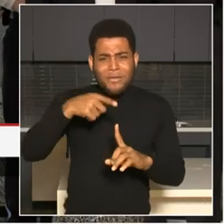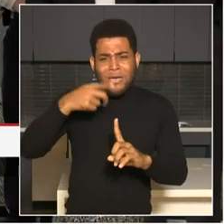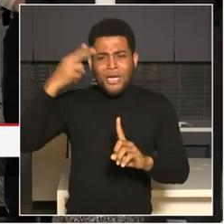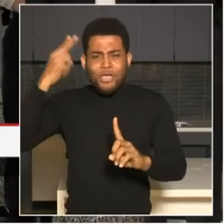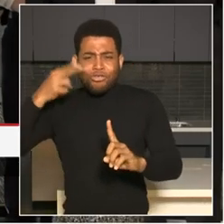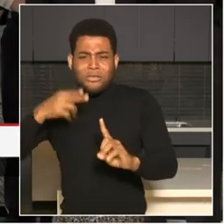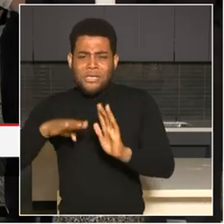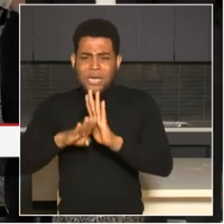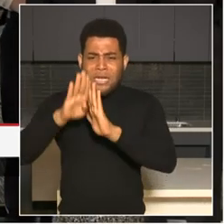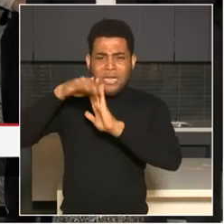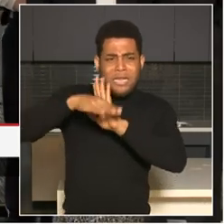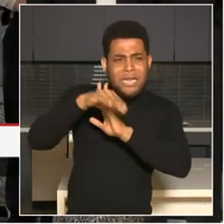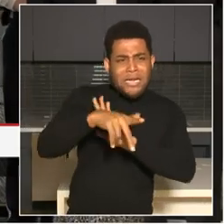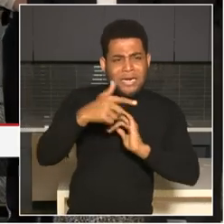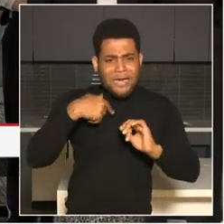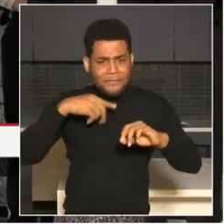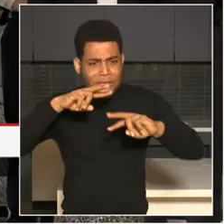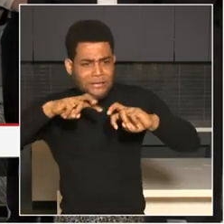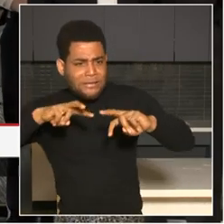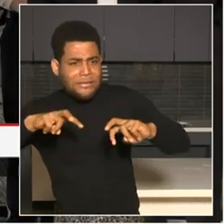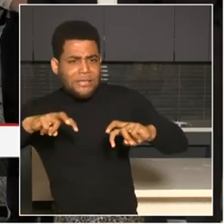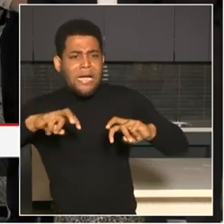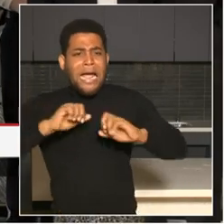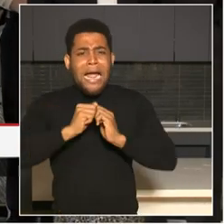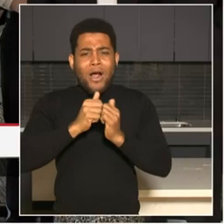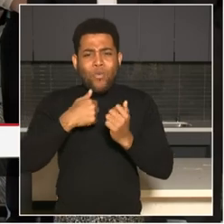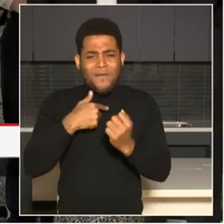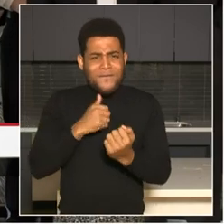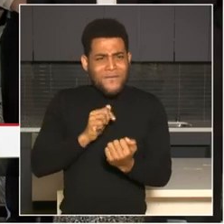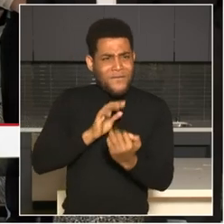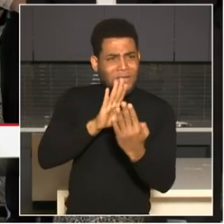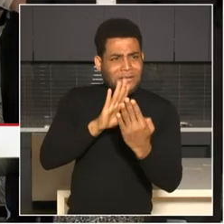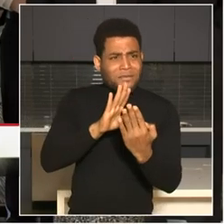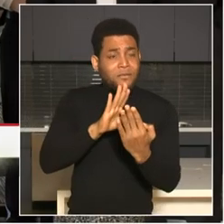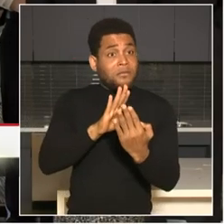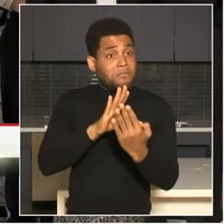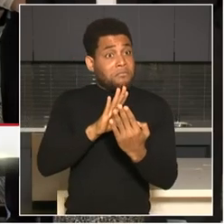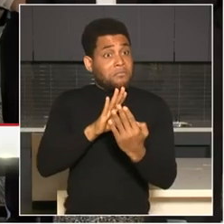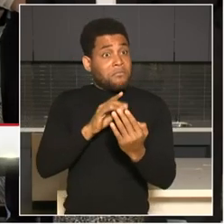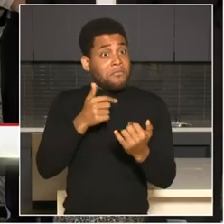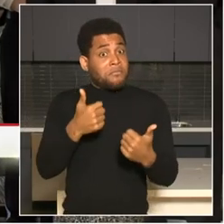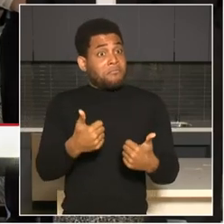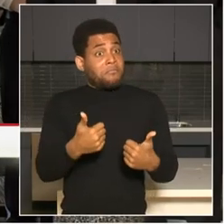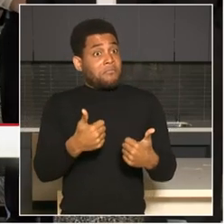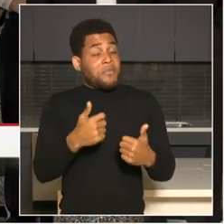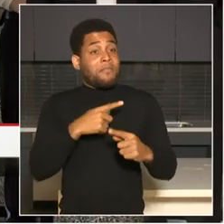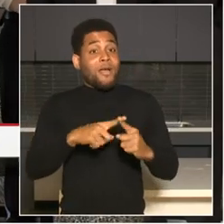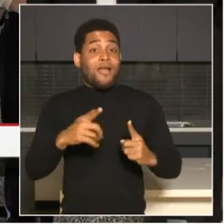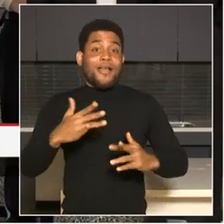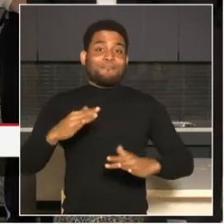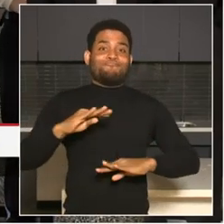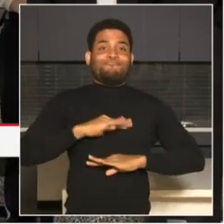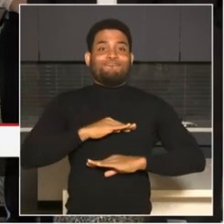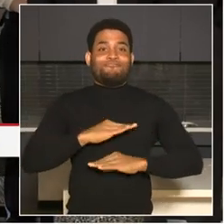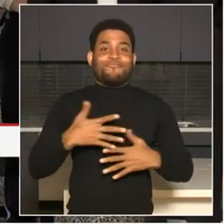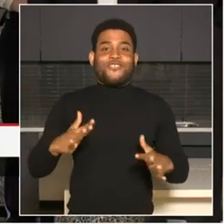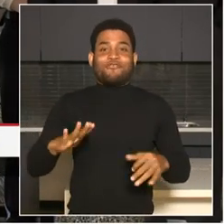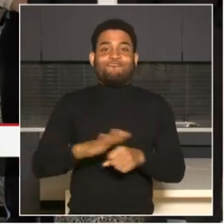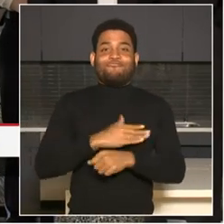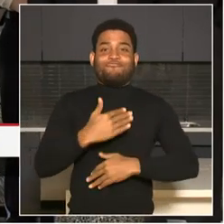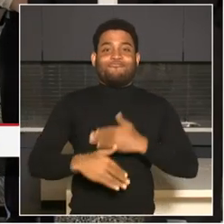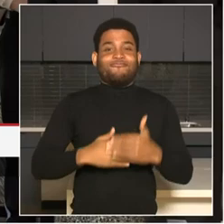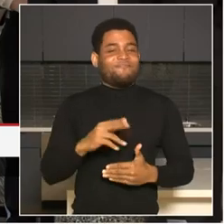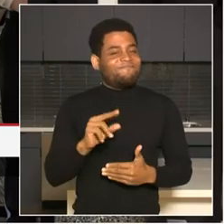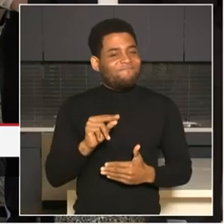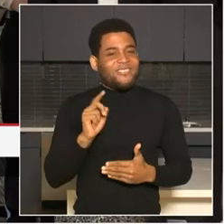But I also realized that that was not the end of what we need to look at when it comes to crime-fighting strategies. Recently, as recently as